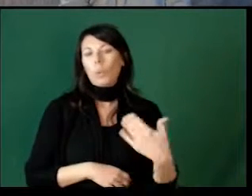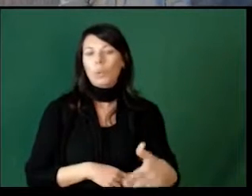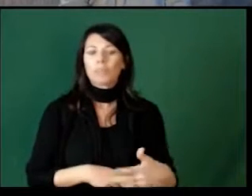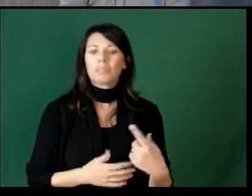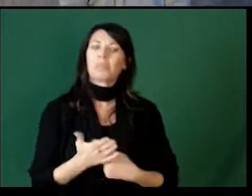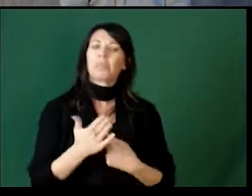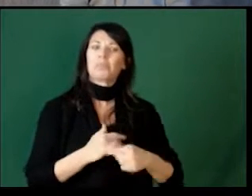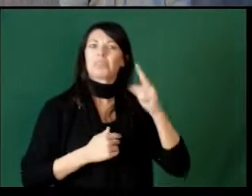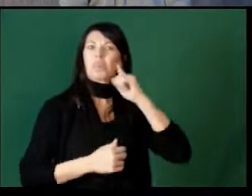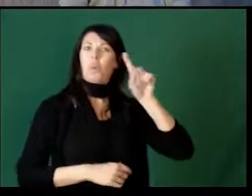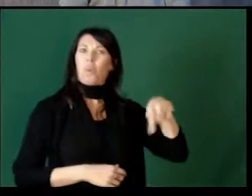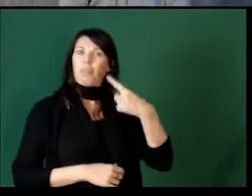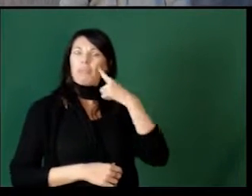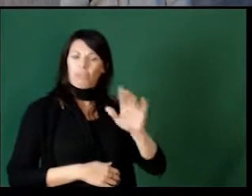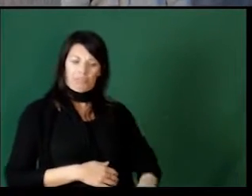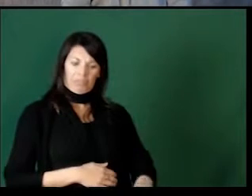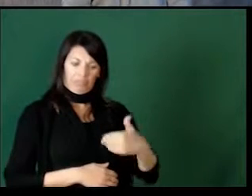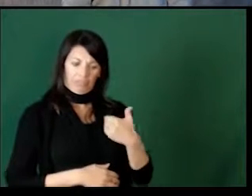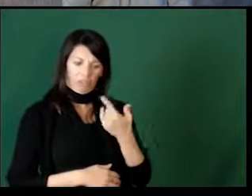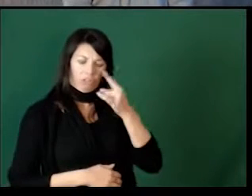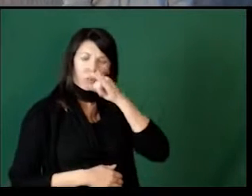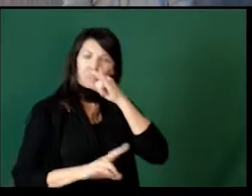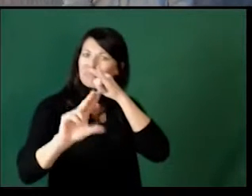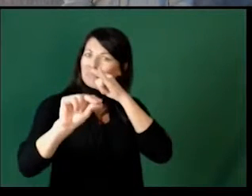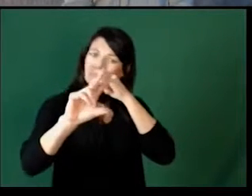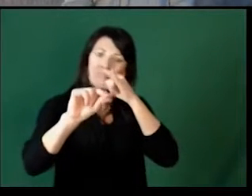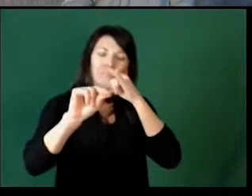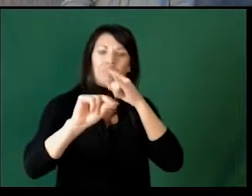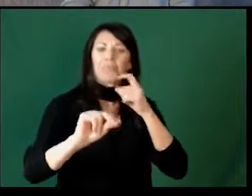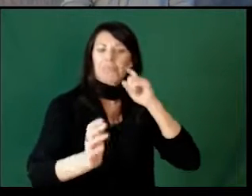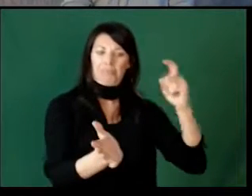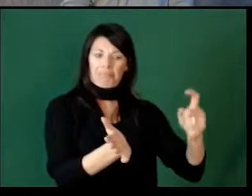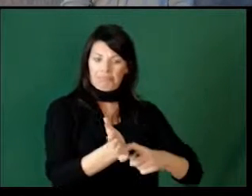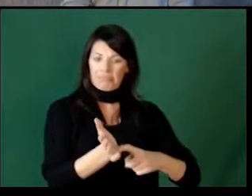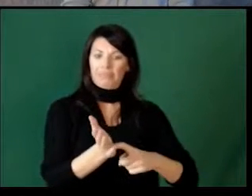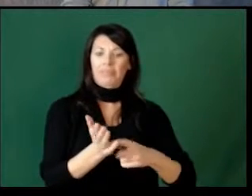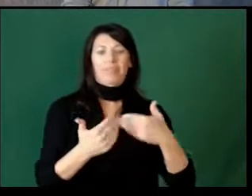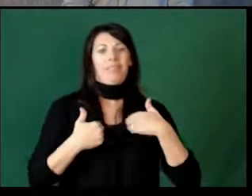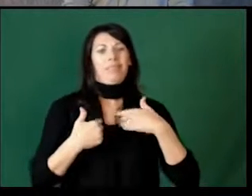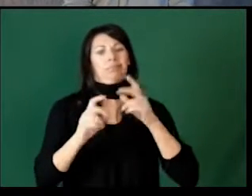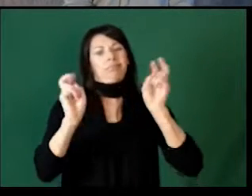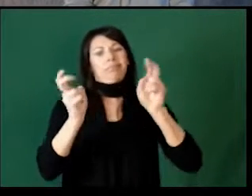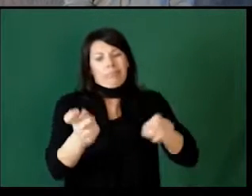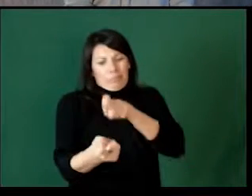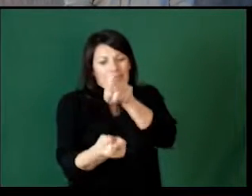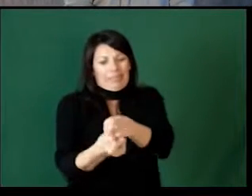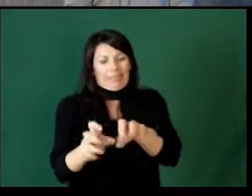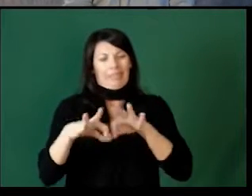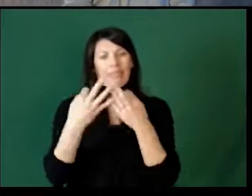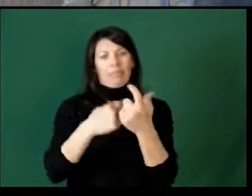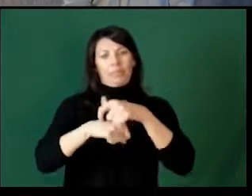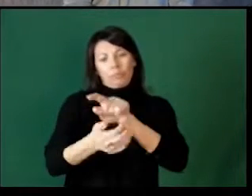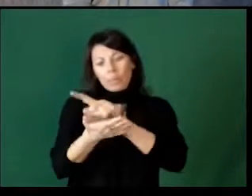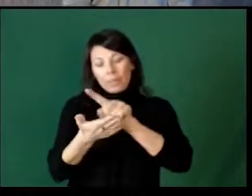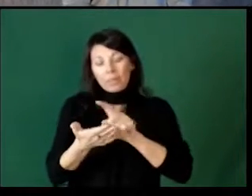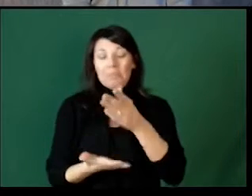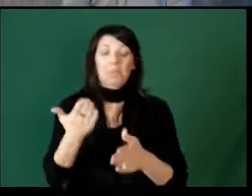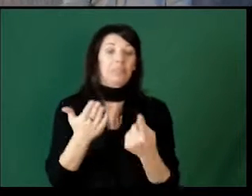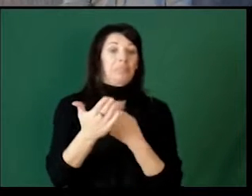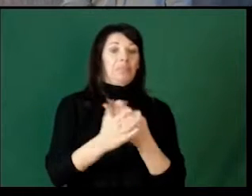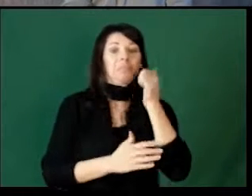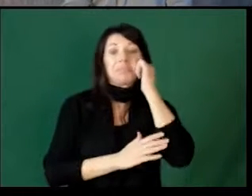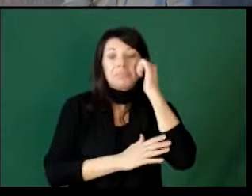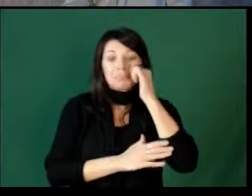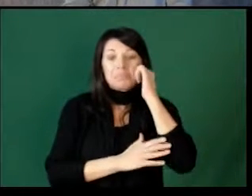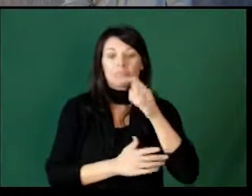It sounds like something just for younger kids, but actually they find that having specific family time on a weekly basis,